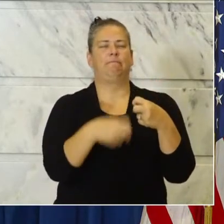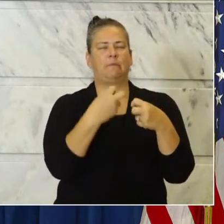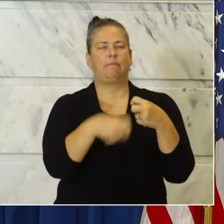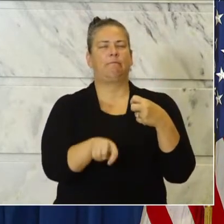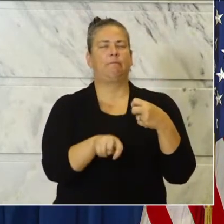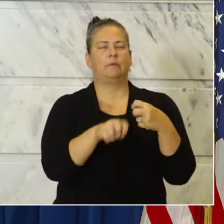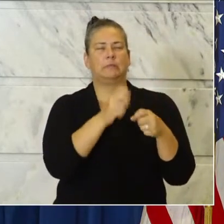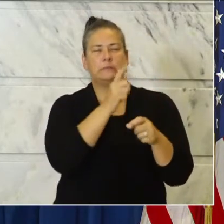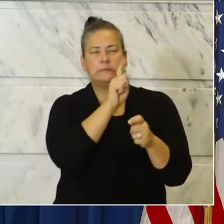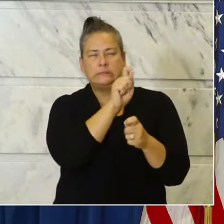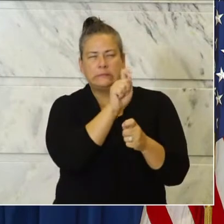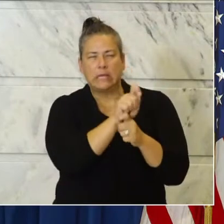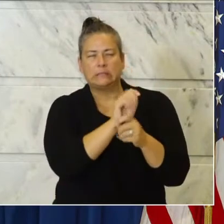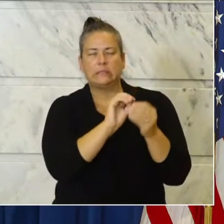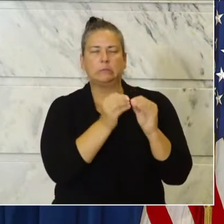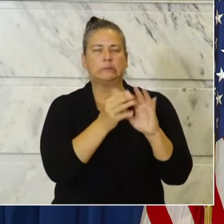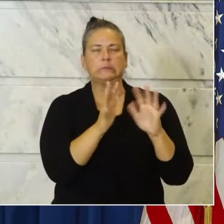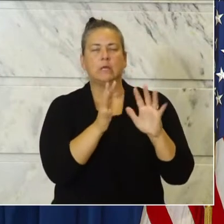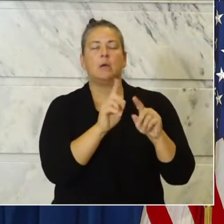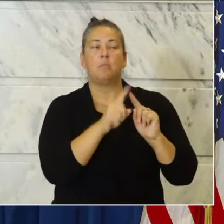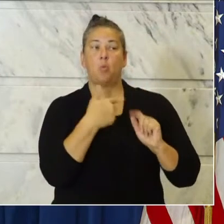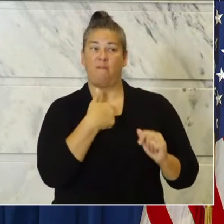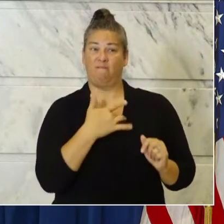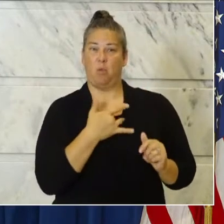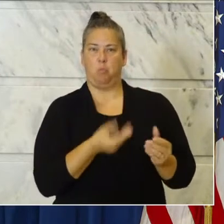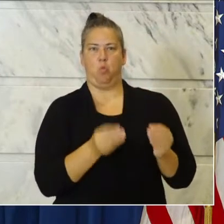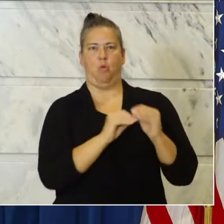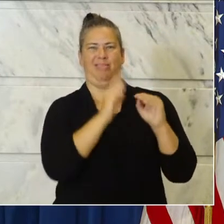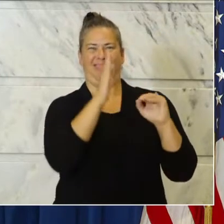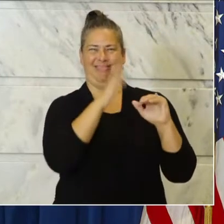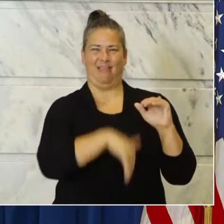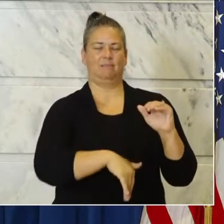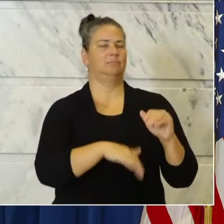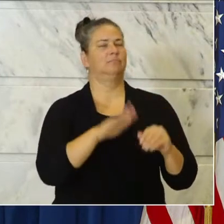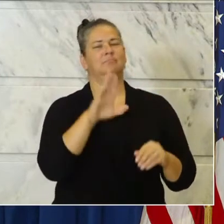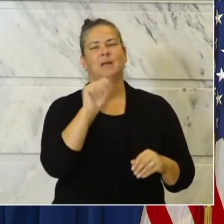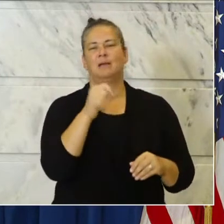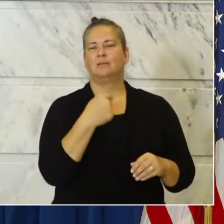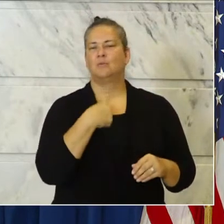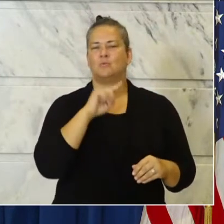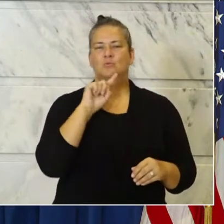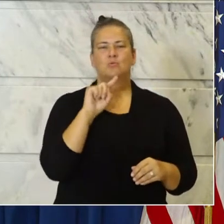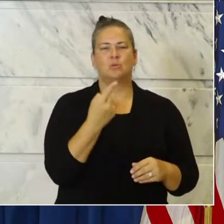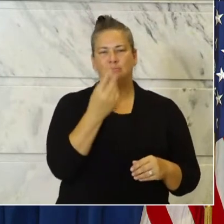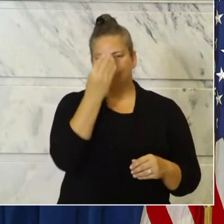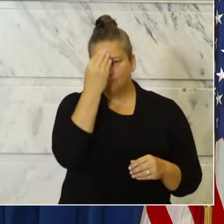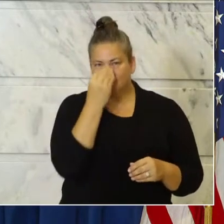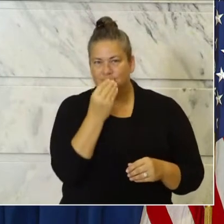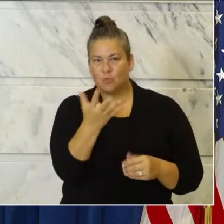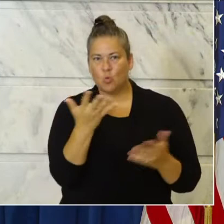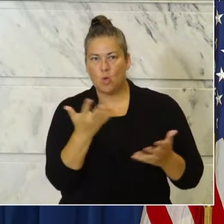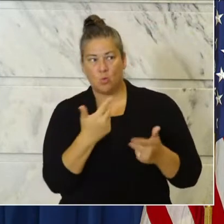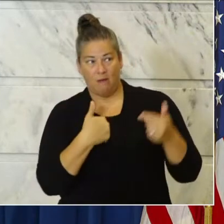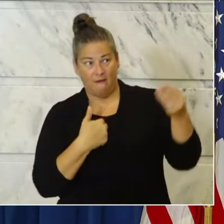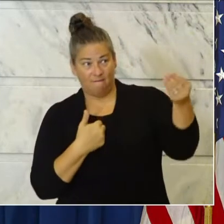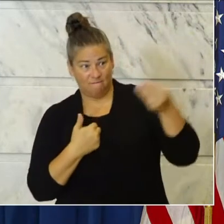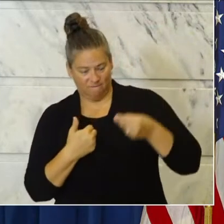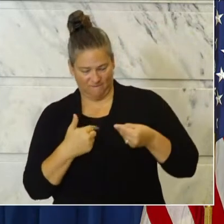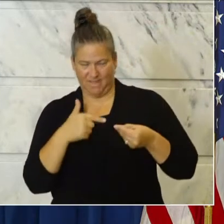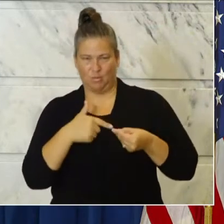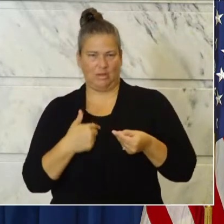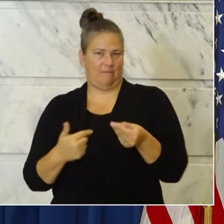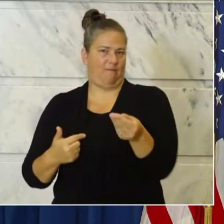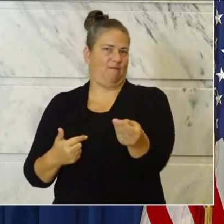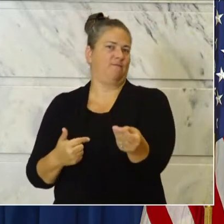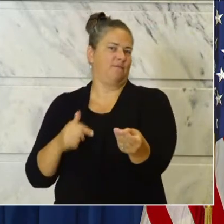get the accurate information. We believe it's much greater than that, but we can only report a number to you that we have information that